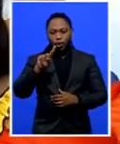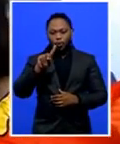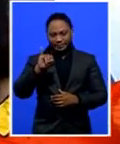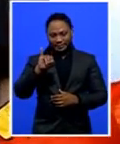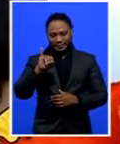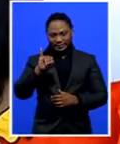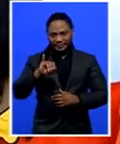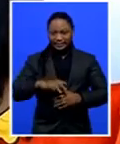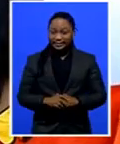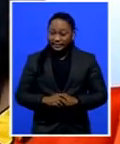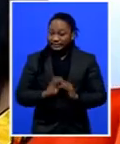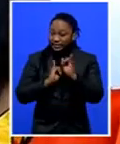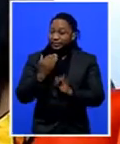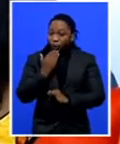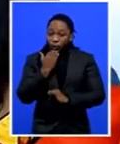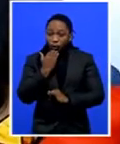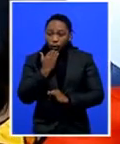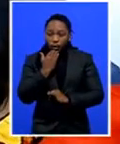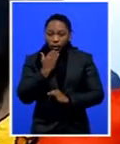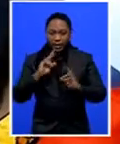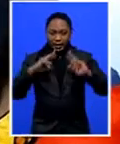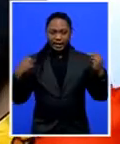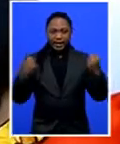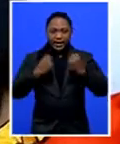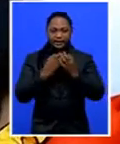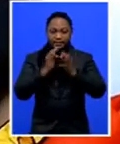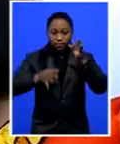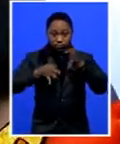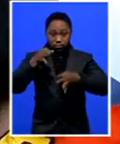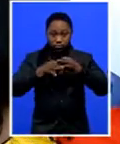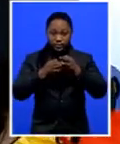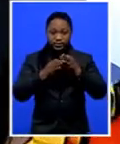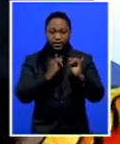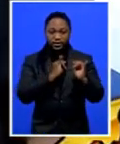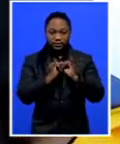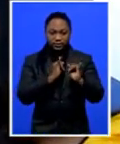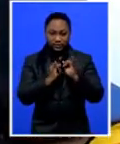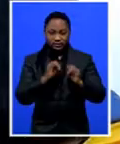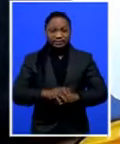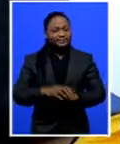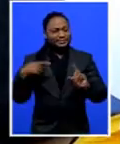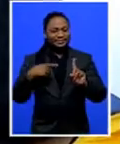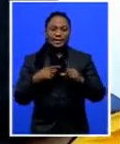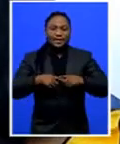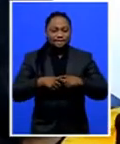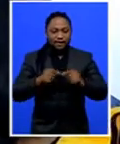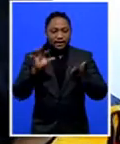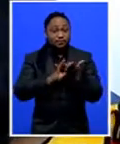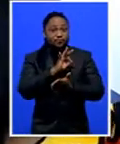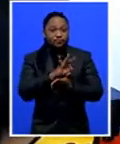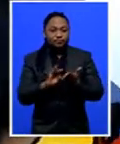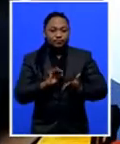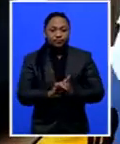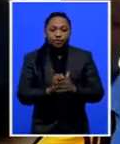president of the National Freedom Party. She's just completed casting her vote. She is